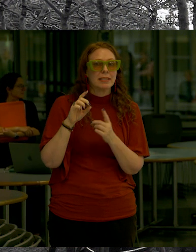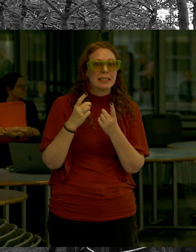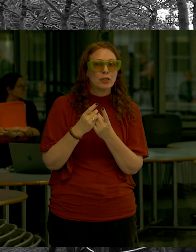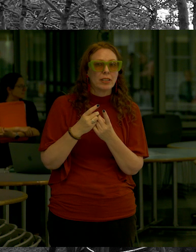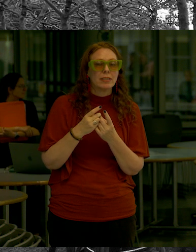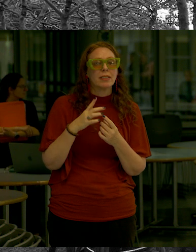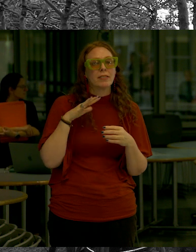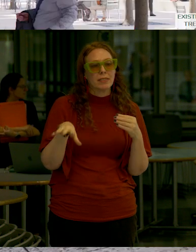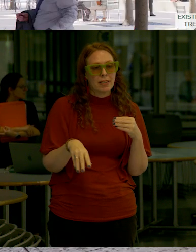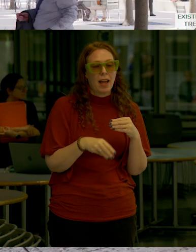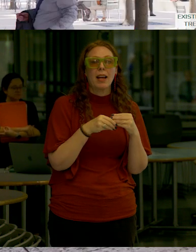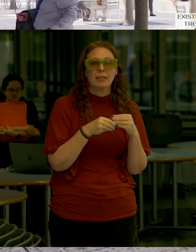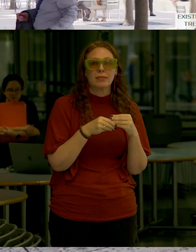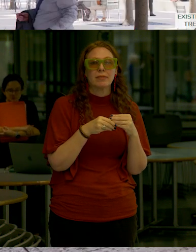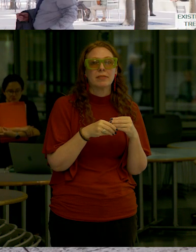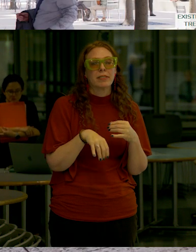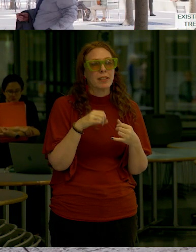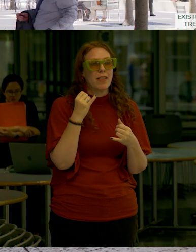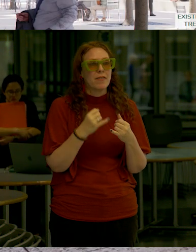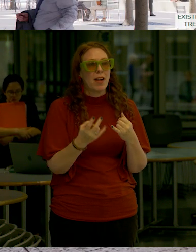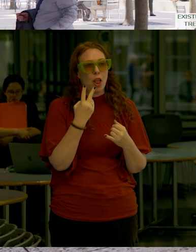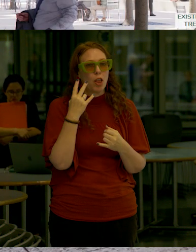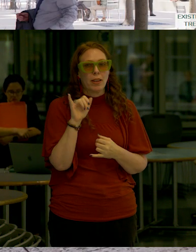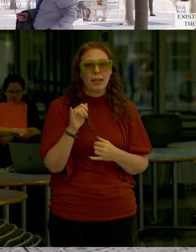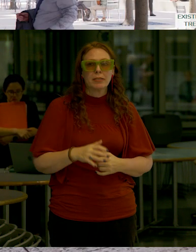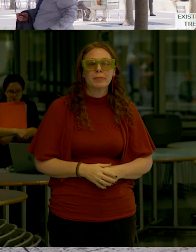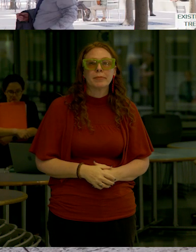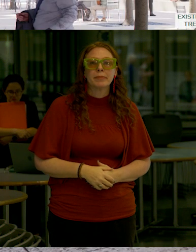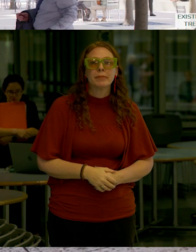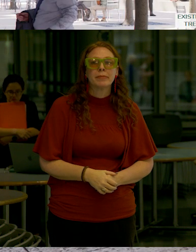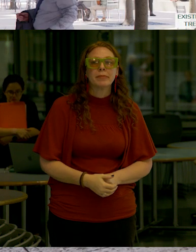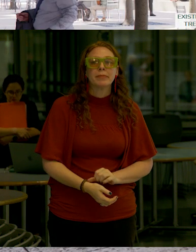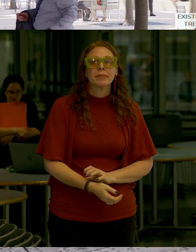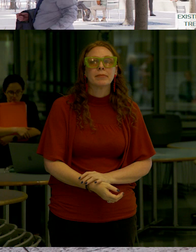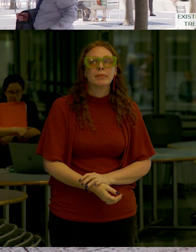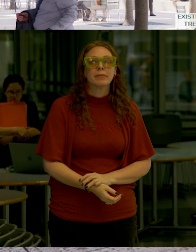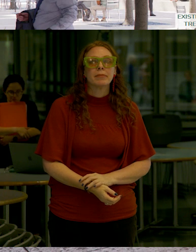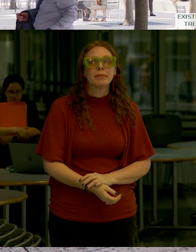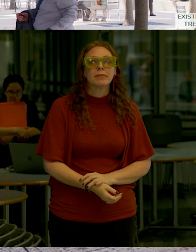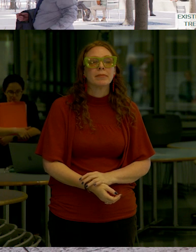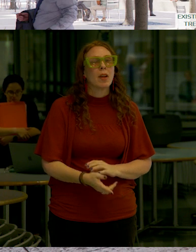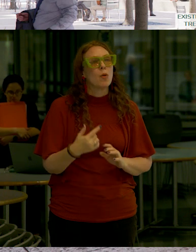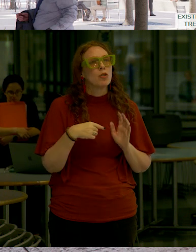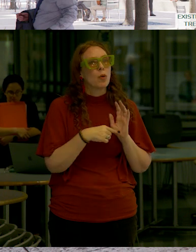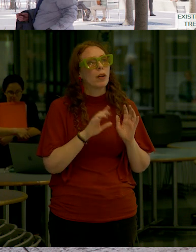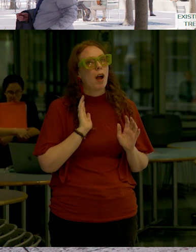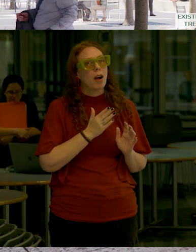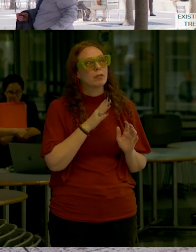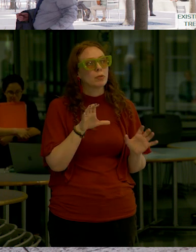the elements themselves and the shot here again showing that we're doing our best to take